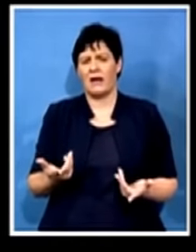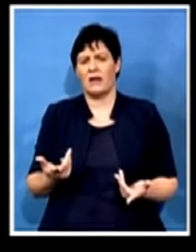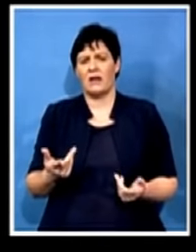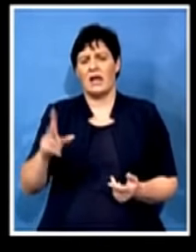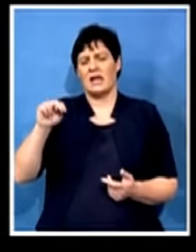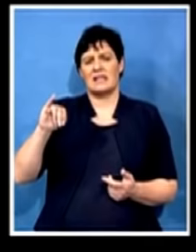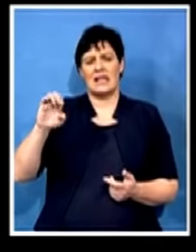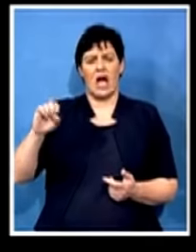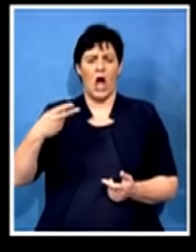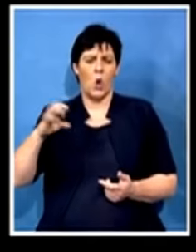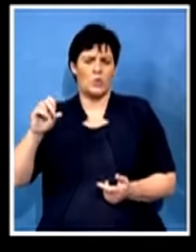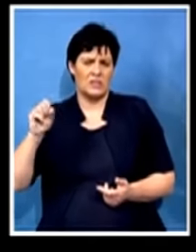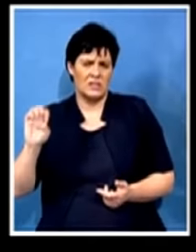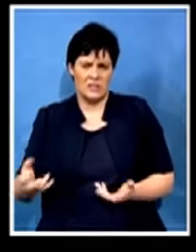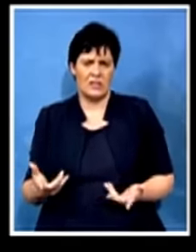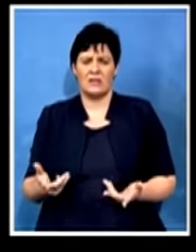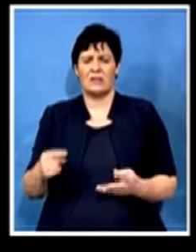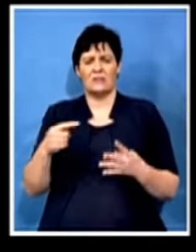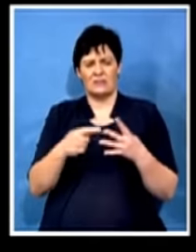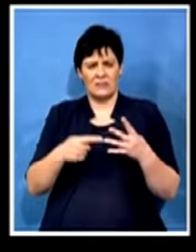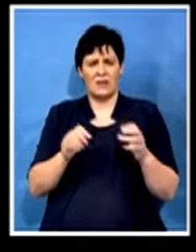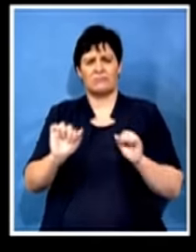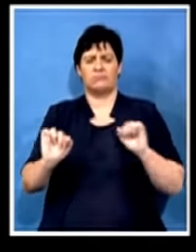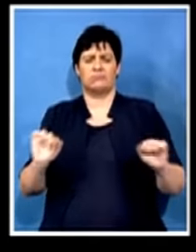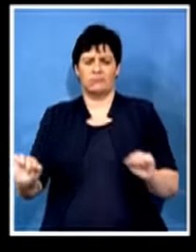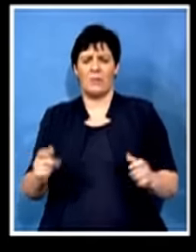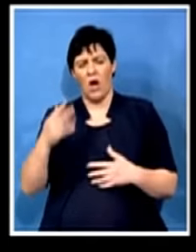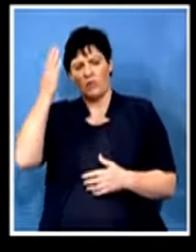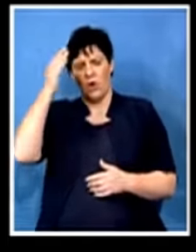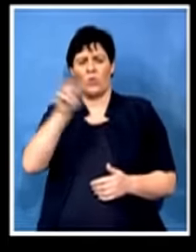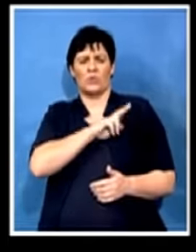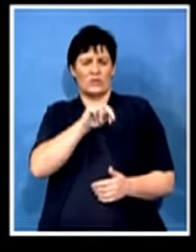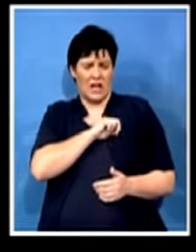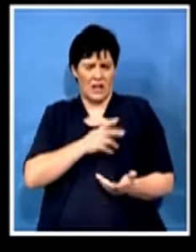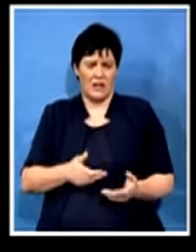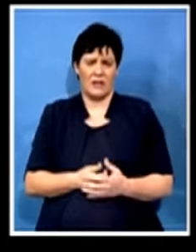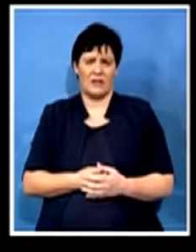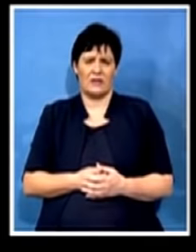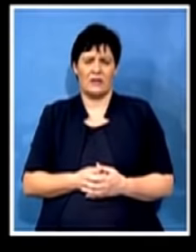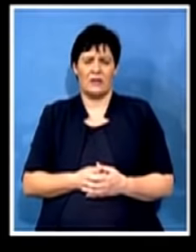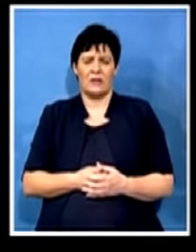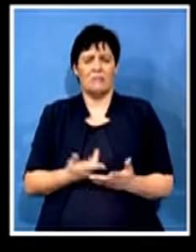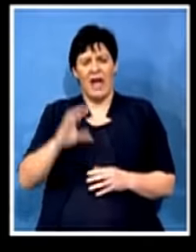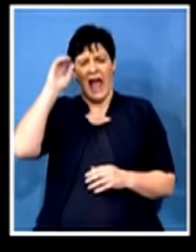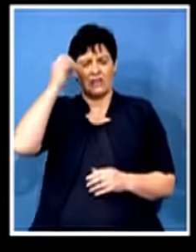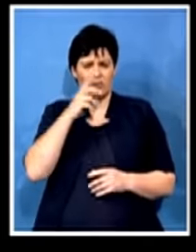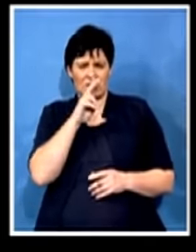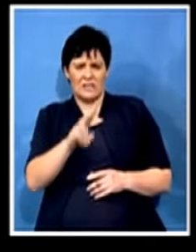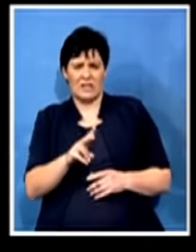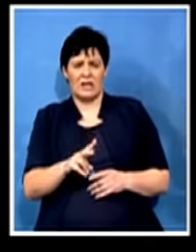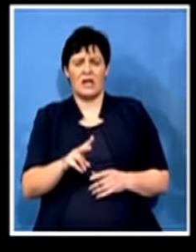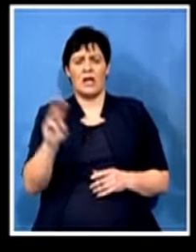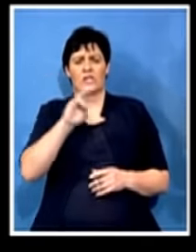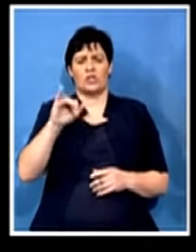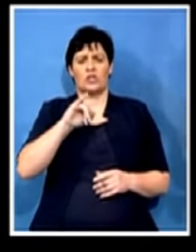belongs to, but I know he's from KwaZulu Natal. And it will be interesting, the likes of Museben Zizwane, the former Minister of Mineral Resources and